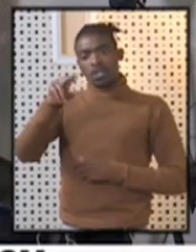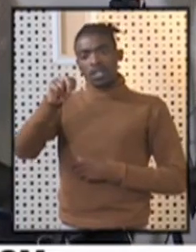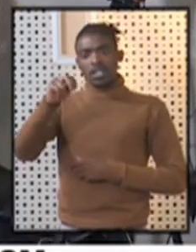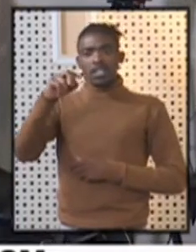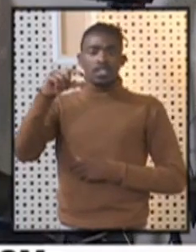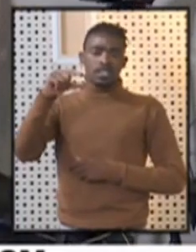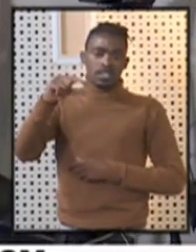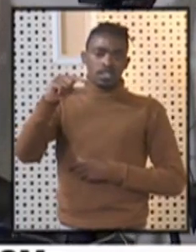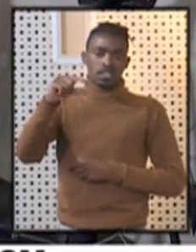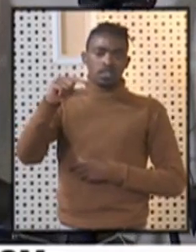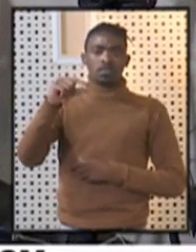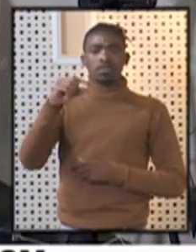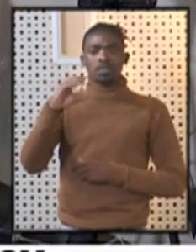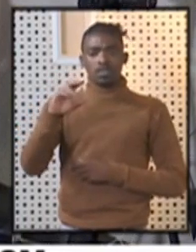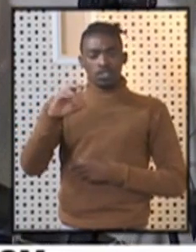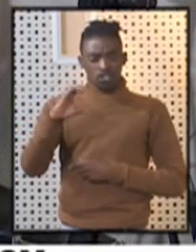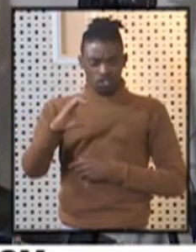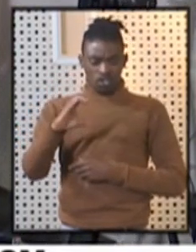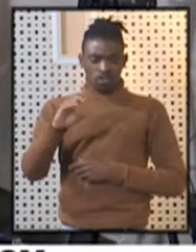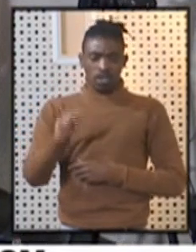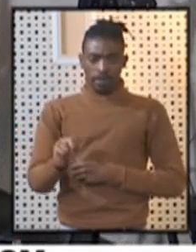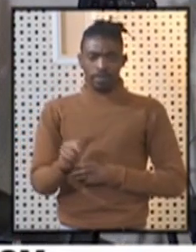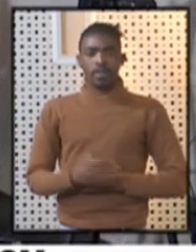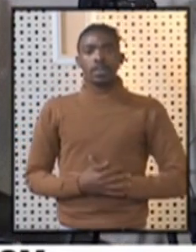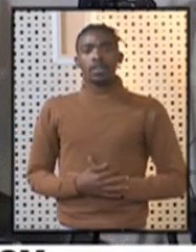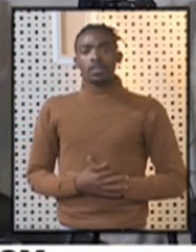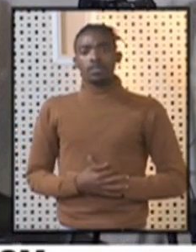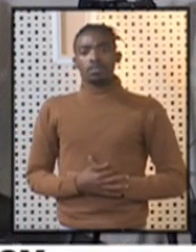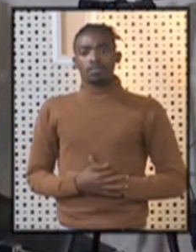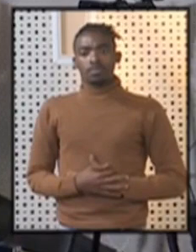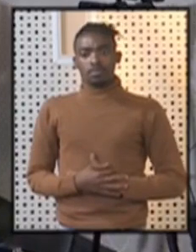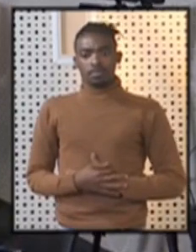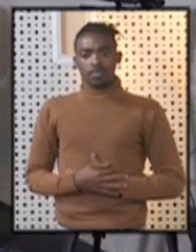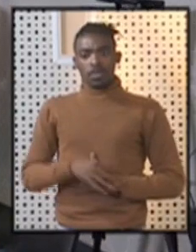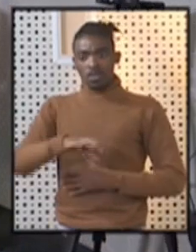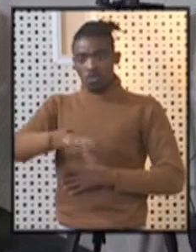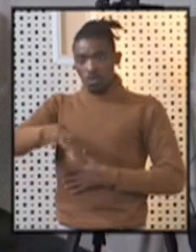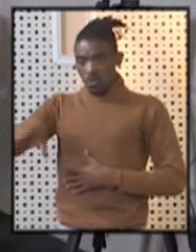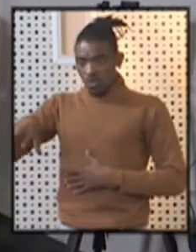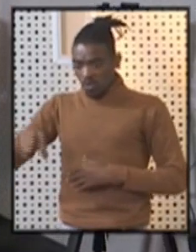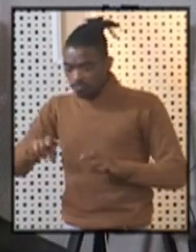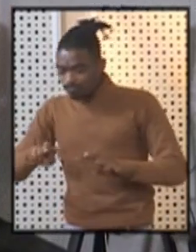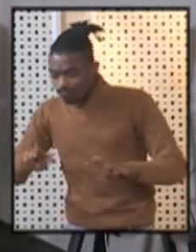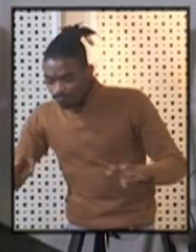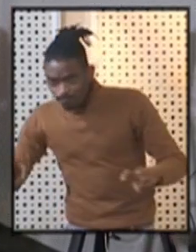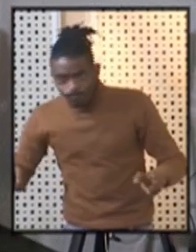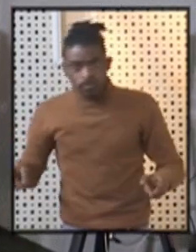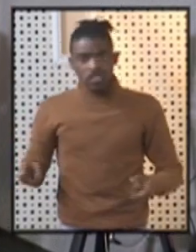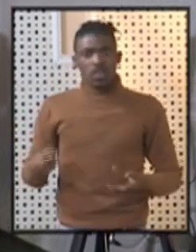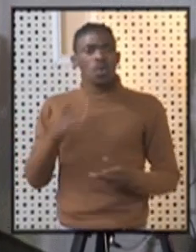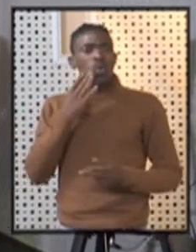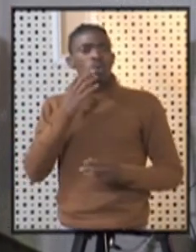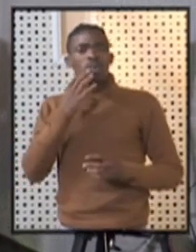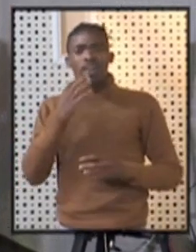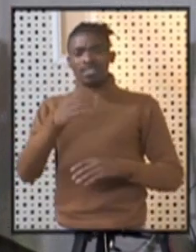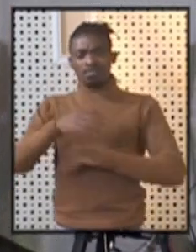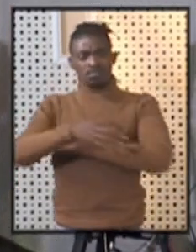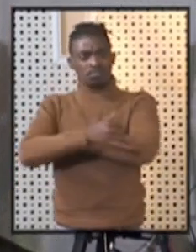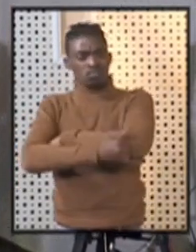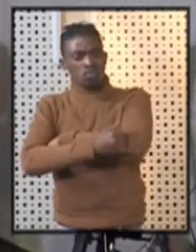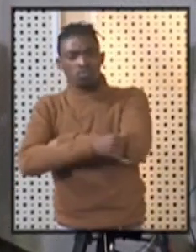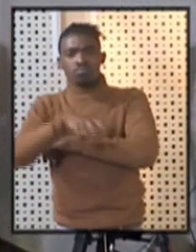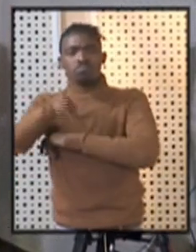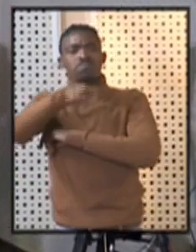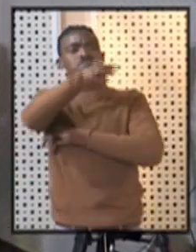is, when will cross-provincial leisure travel be allowed? And we have Christian